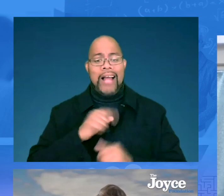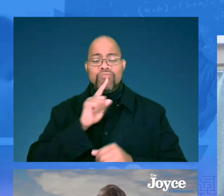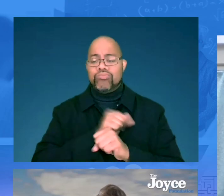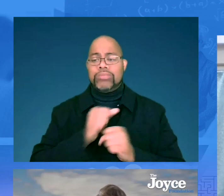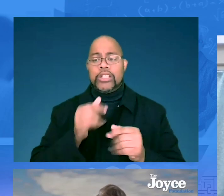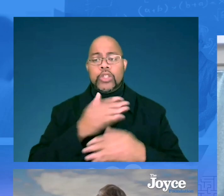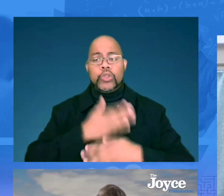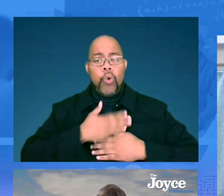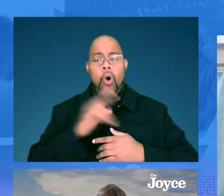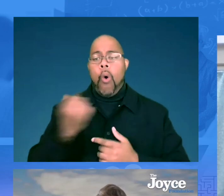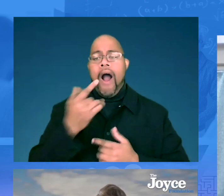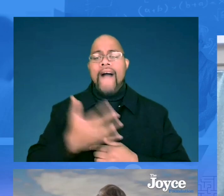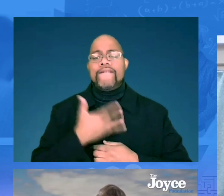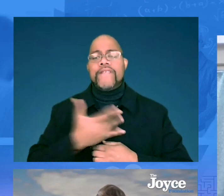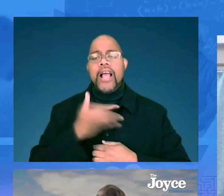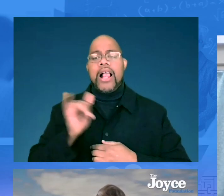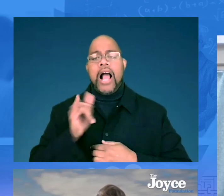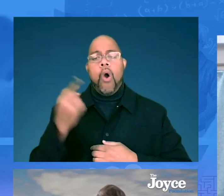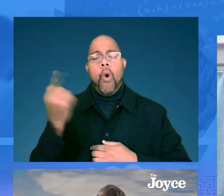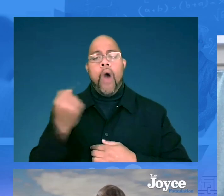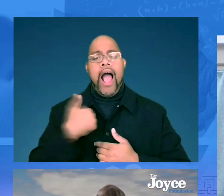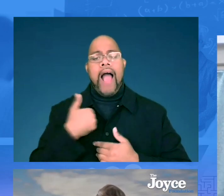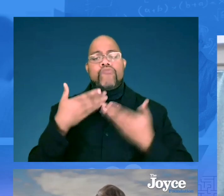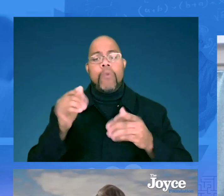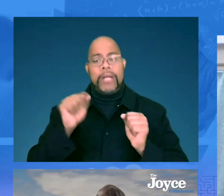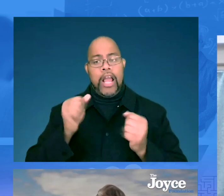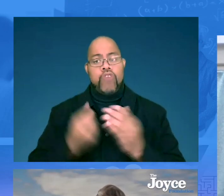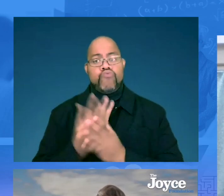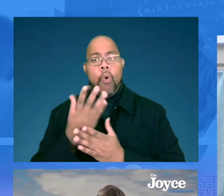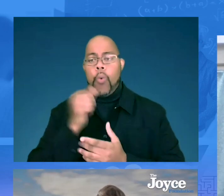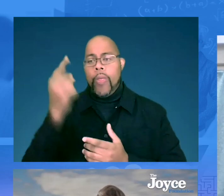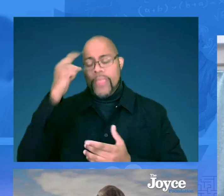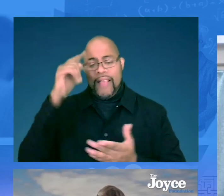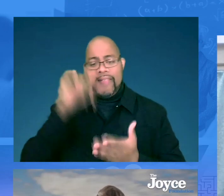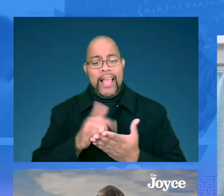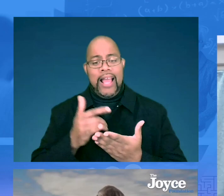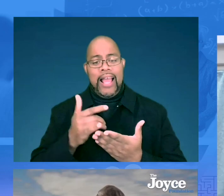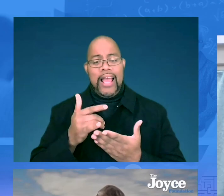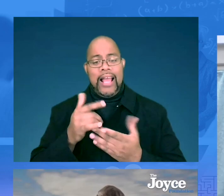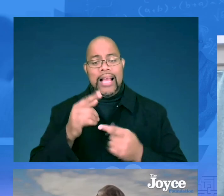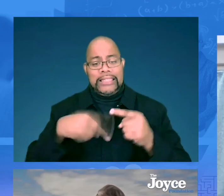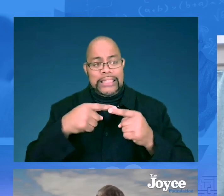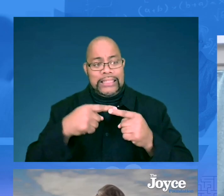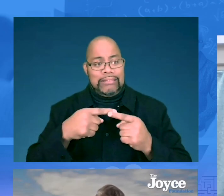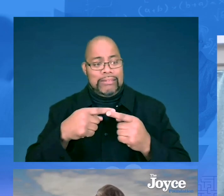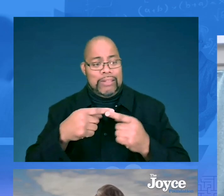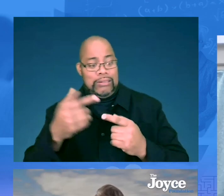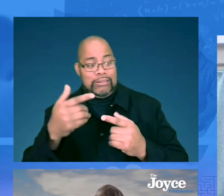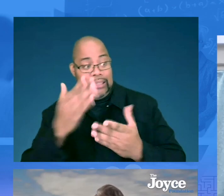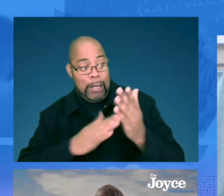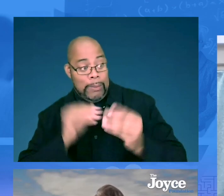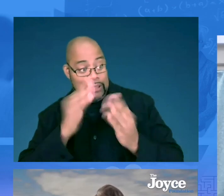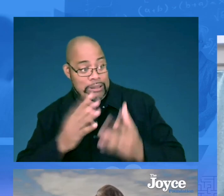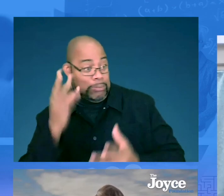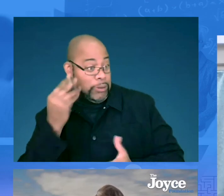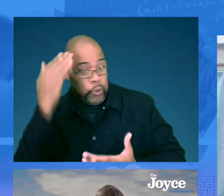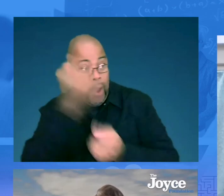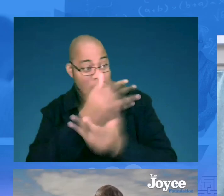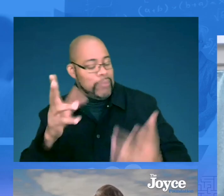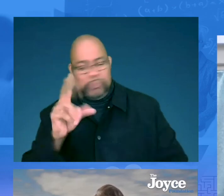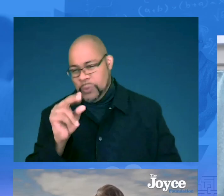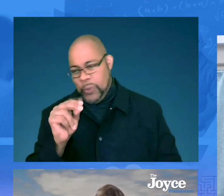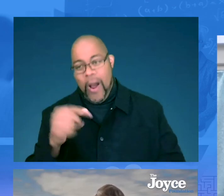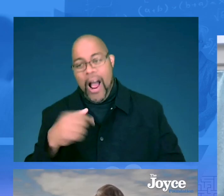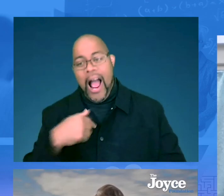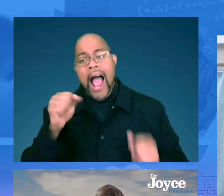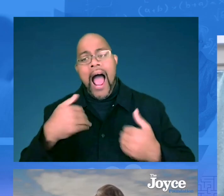I've truly, again, I've truly enjoyed it. I always feel like there's always room to grow. I don't think even, you know, the seasoned teachers know it